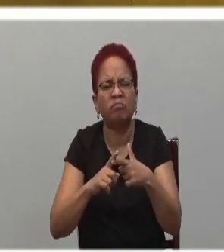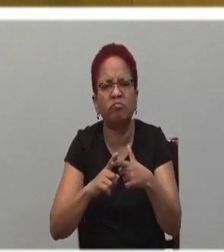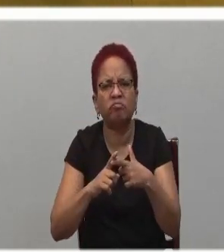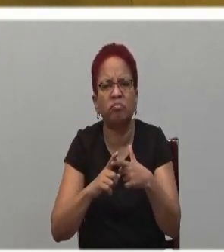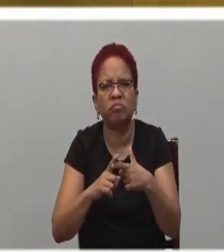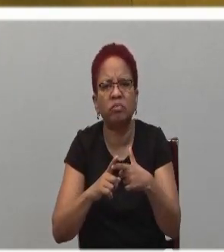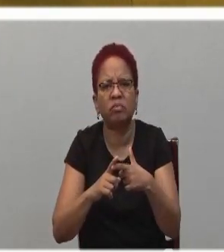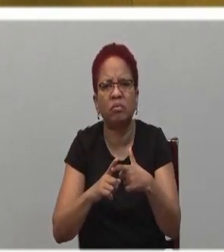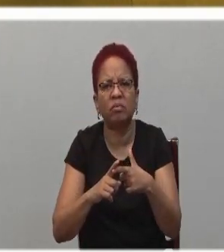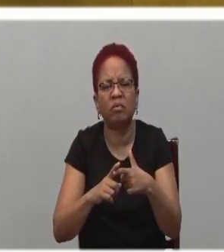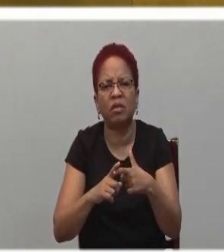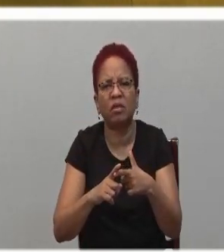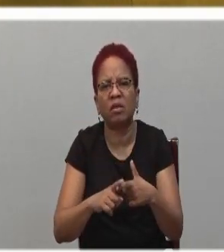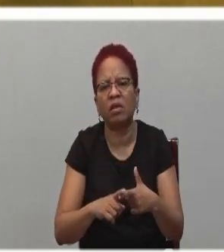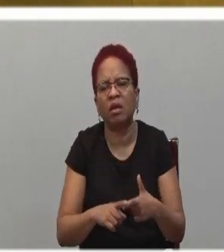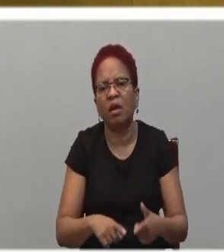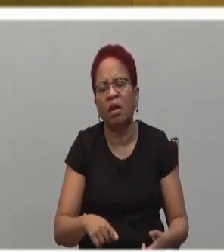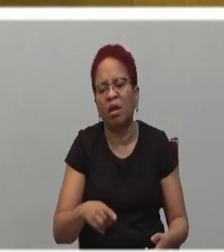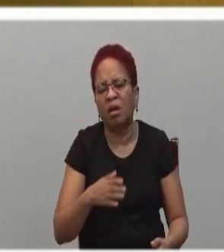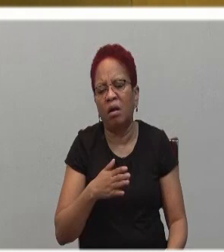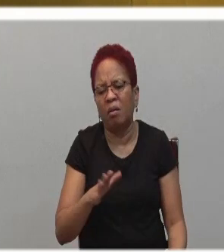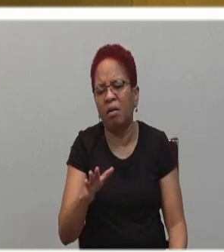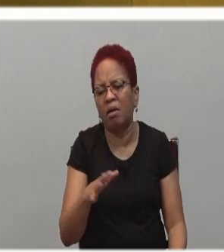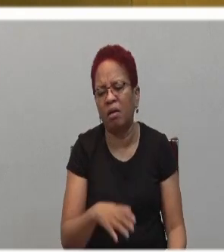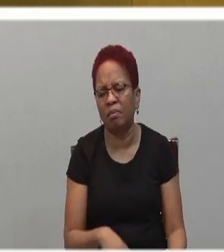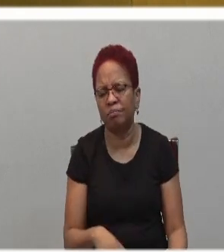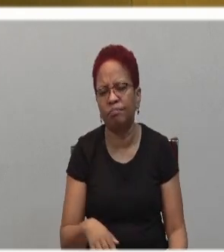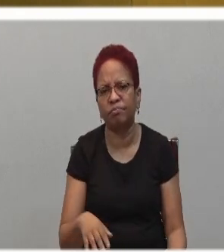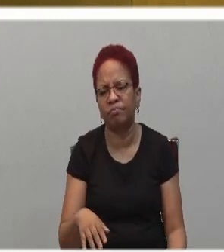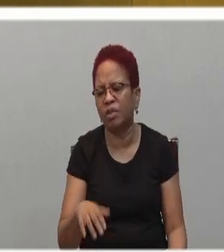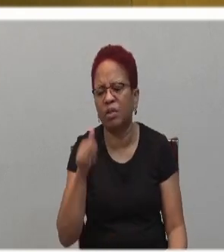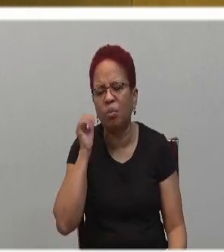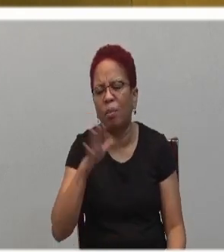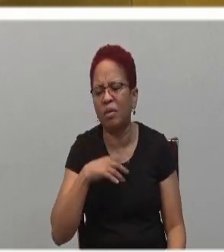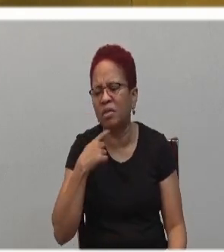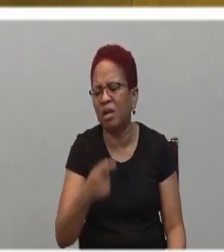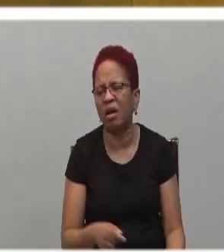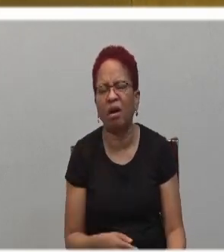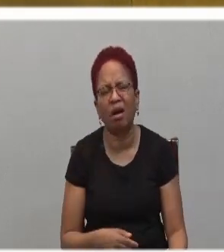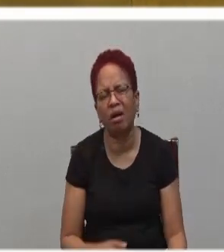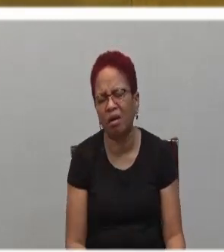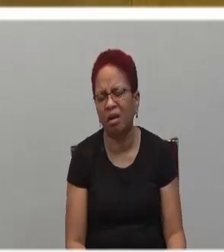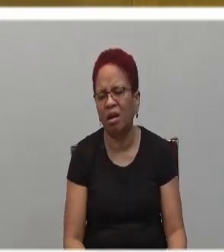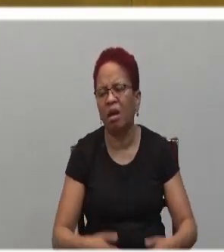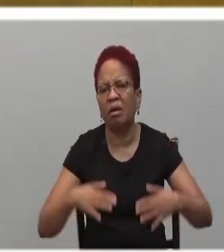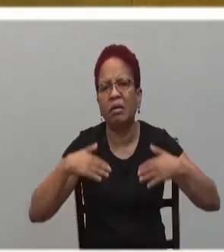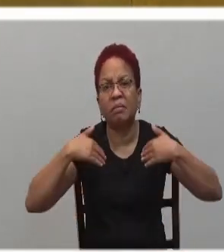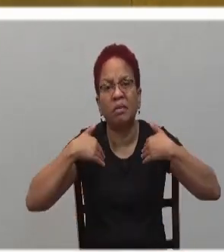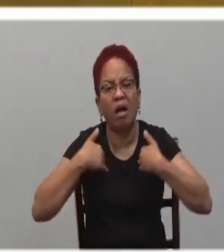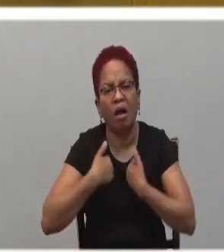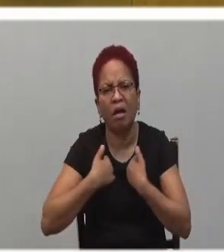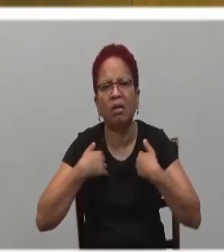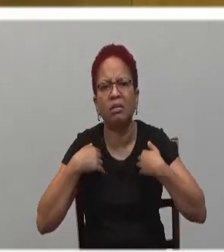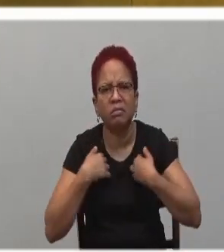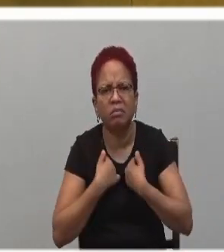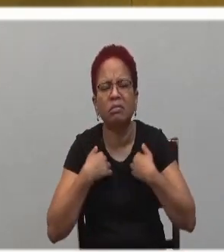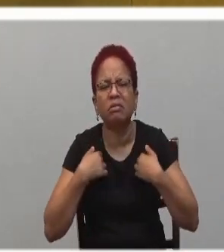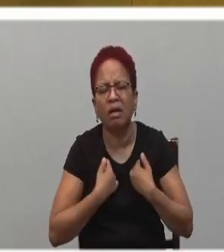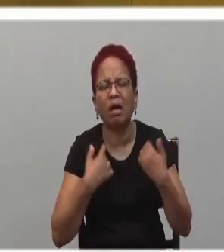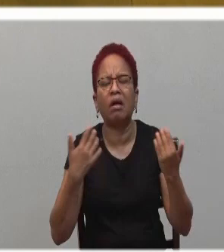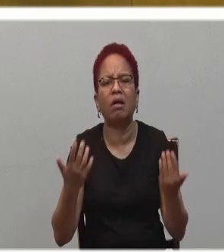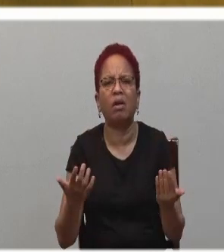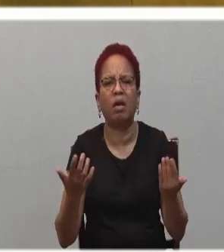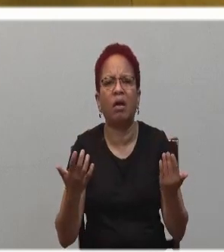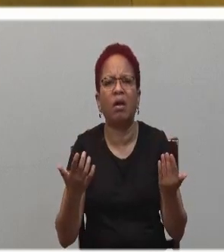she regretted working so hard to send him there. Not because there was something wrong with the school,